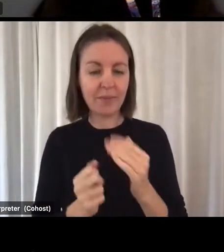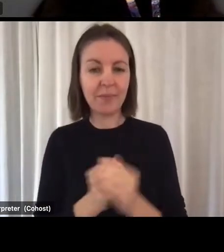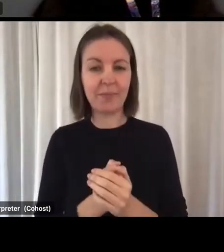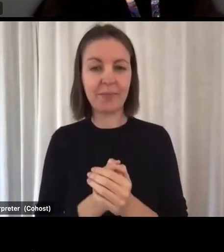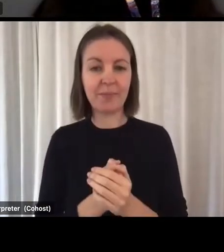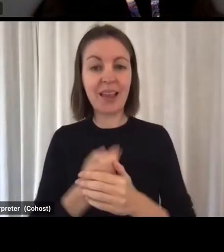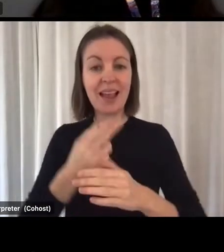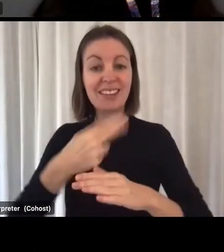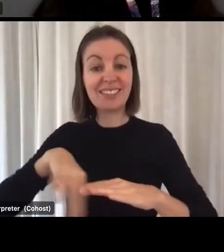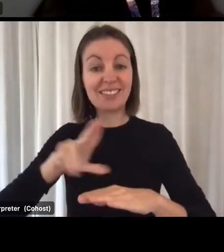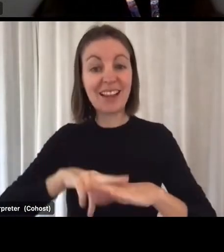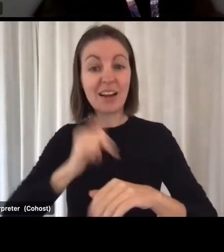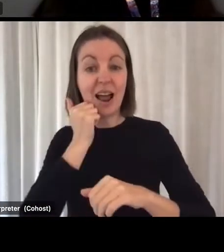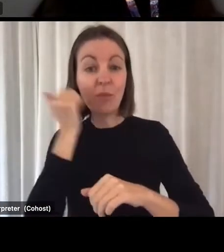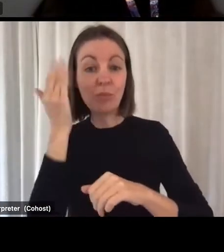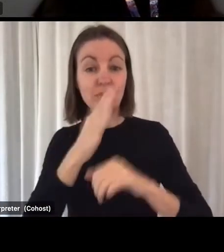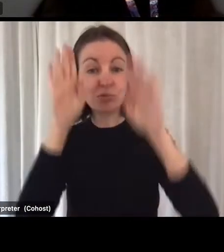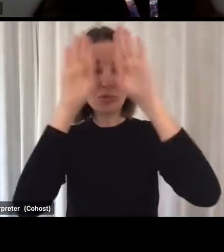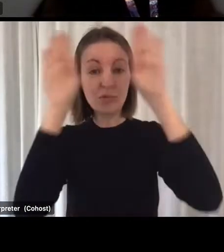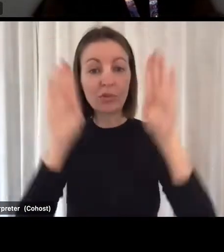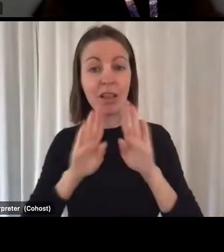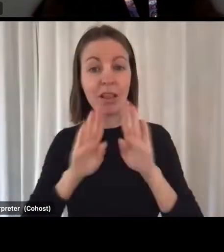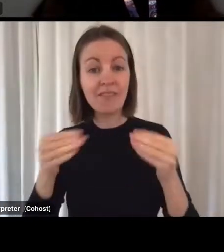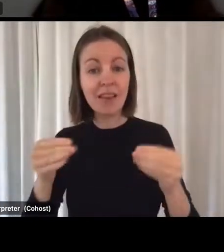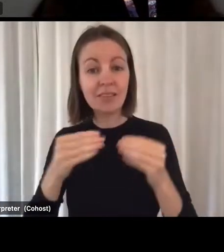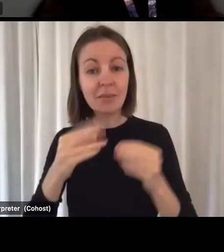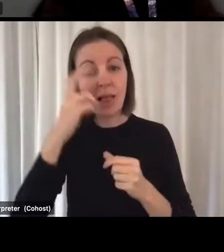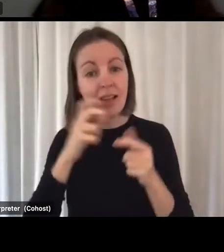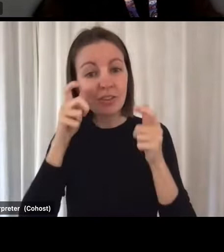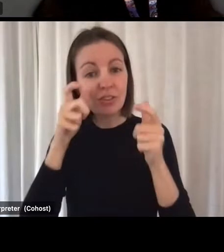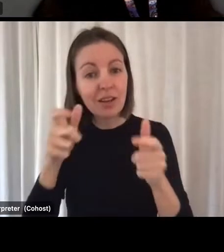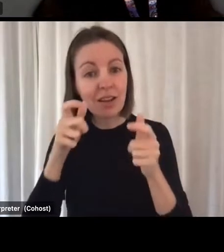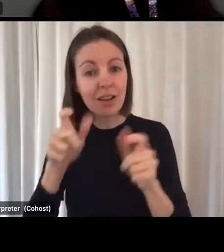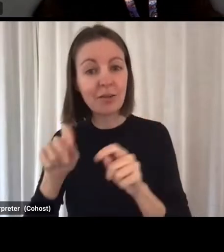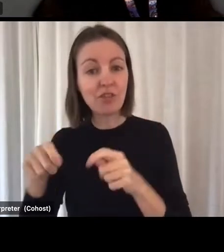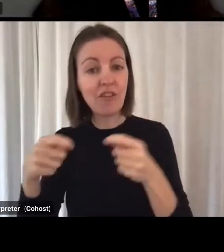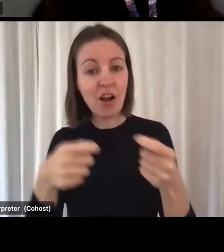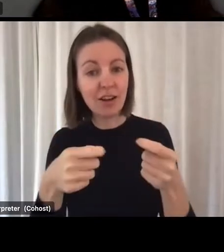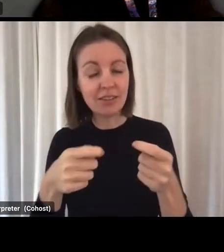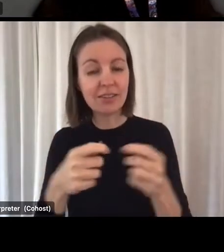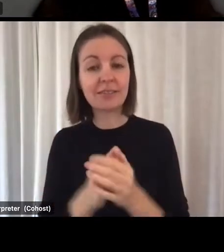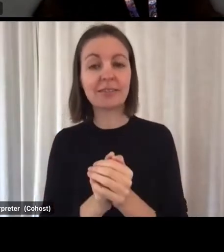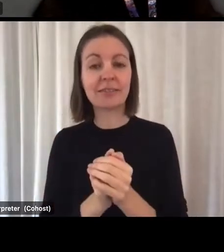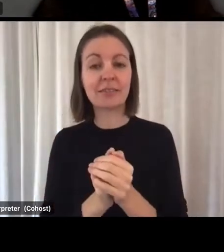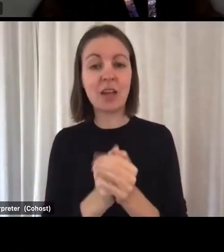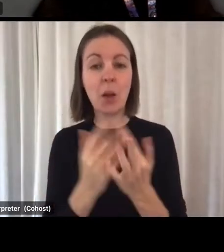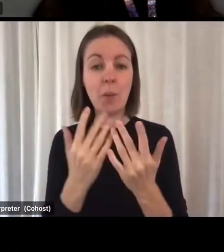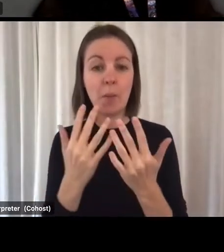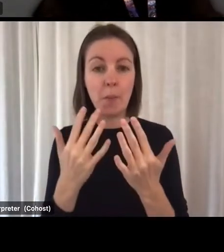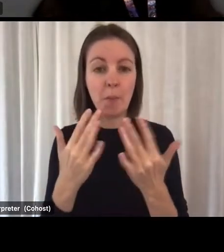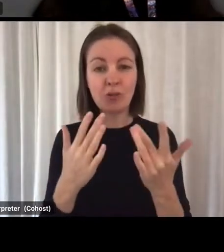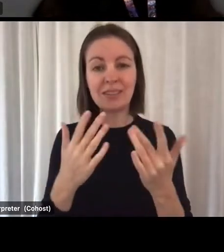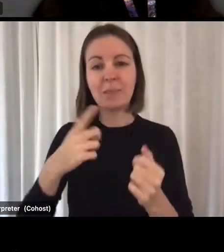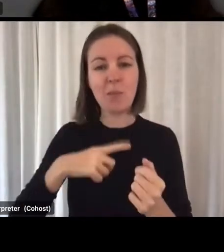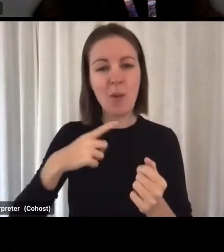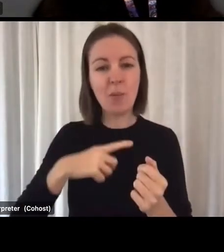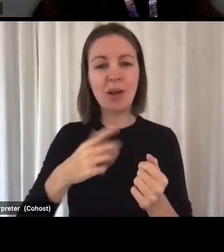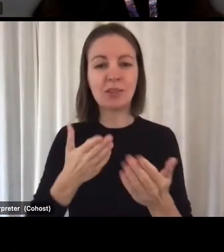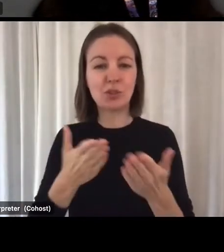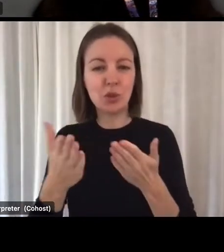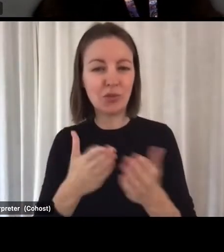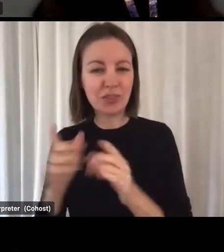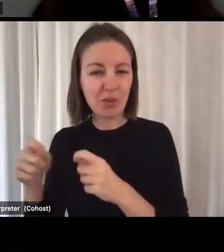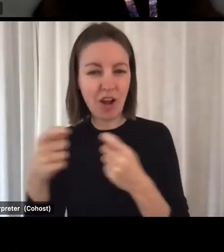Aboriginal and Torres Strait Islander Flexible Aged Care Program providers. Multi-purpose service providers that offer aged care services.